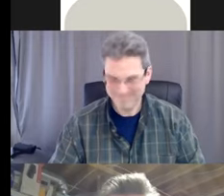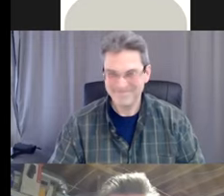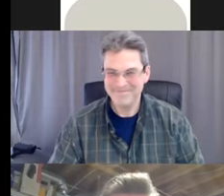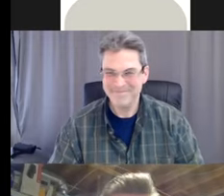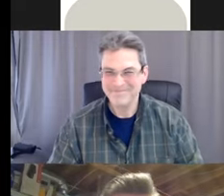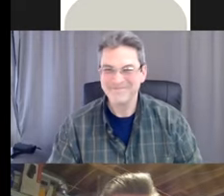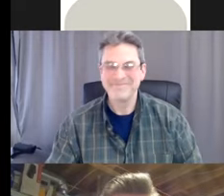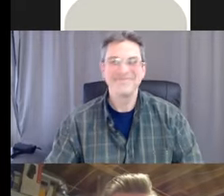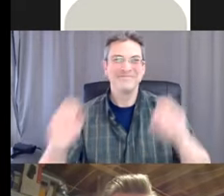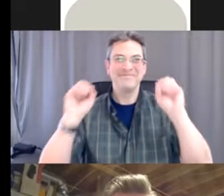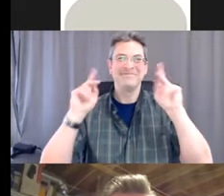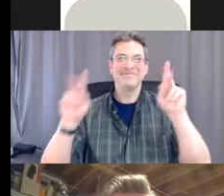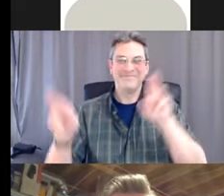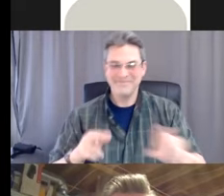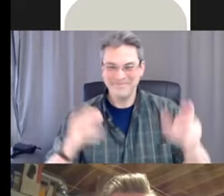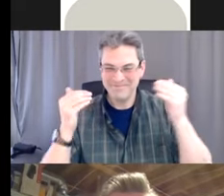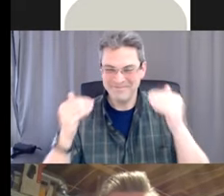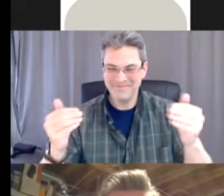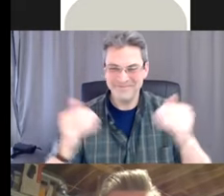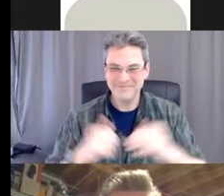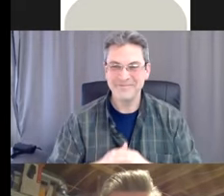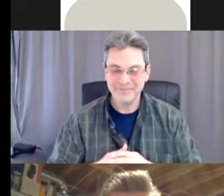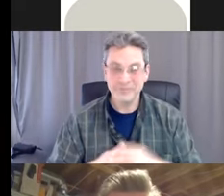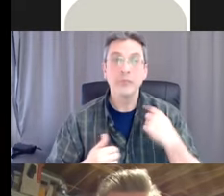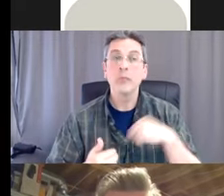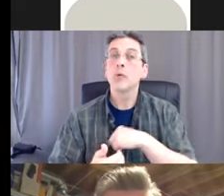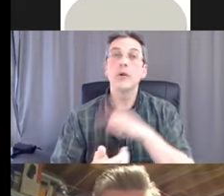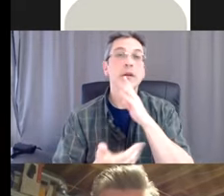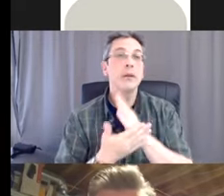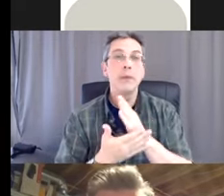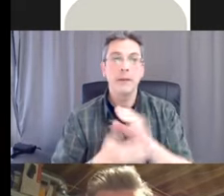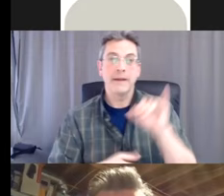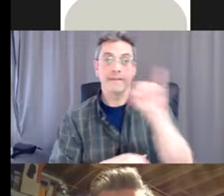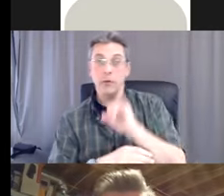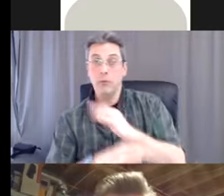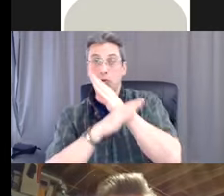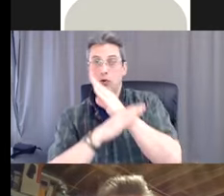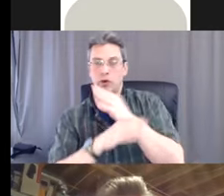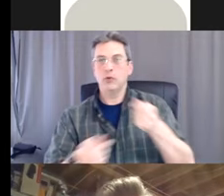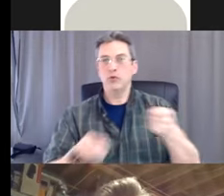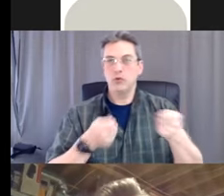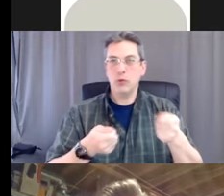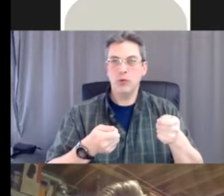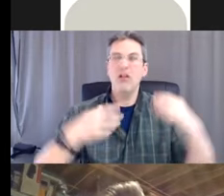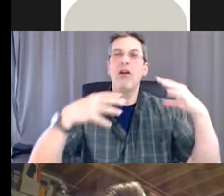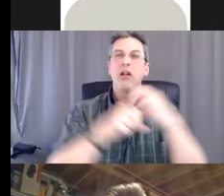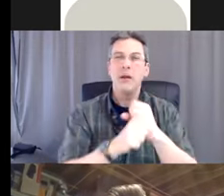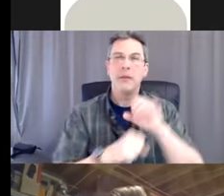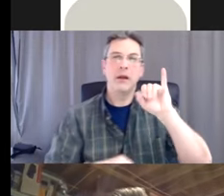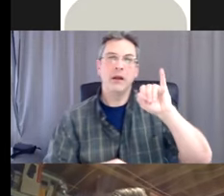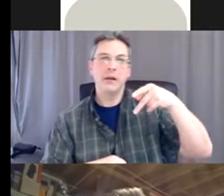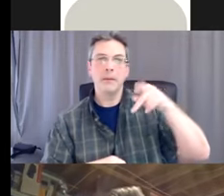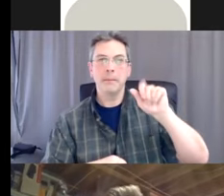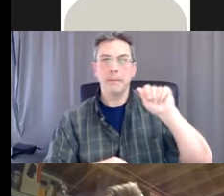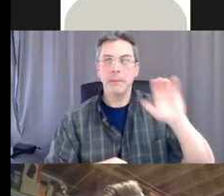Okay, here we go. So we're going to be talking about infection prevention and control, or IPAC for short, and really